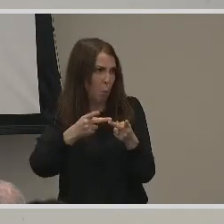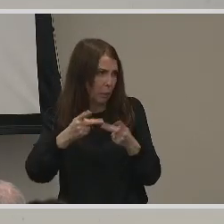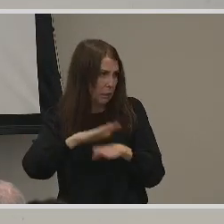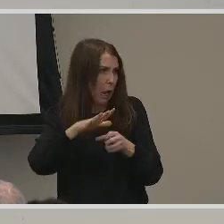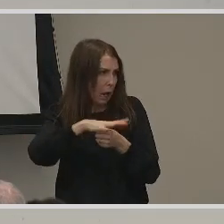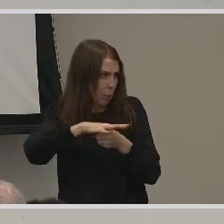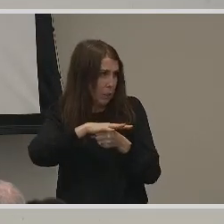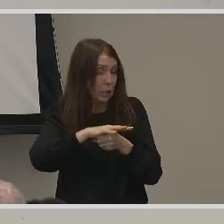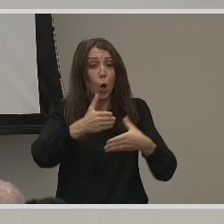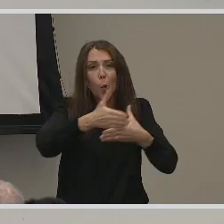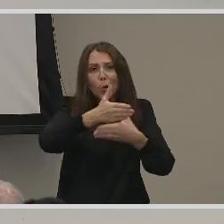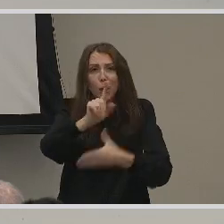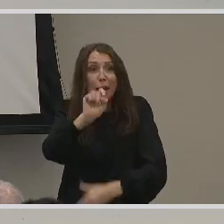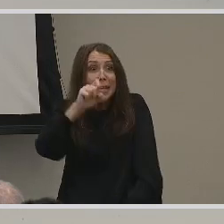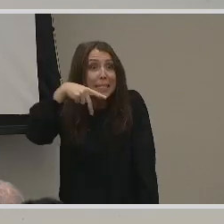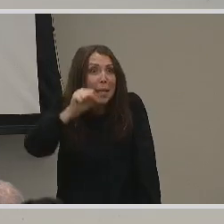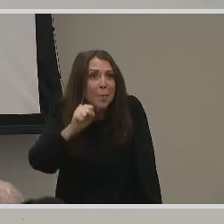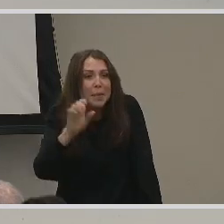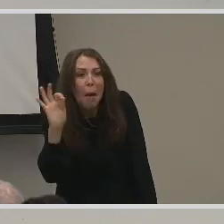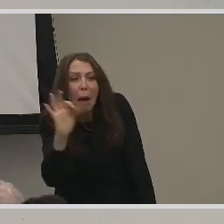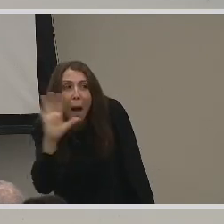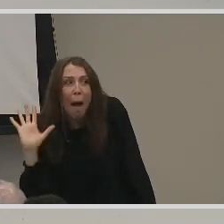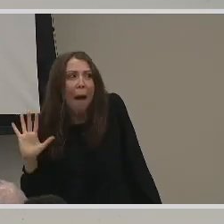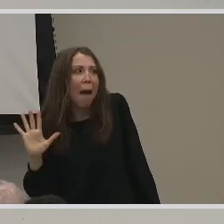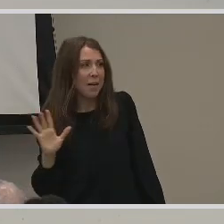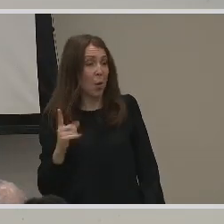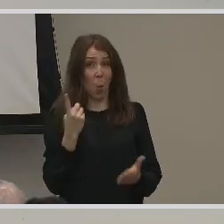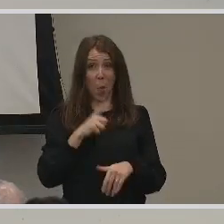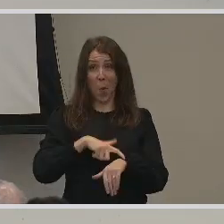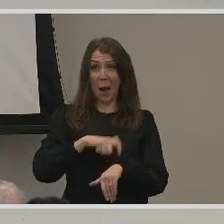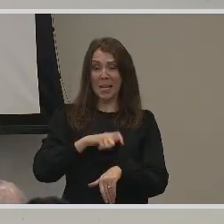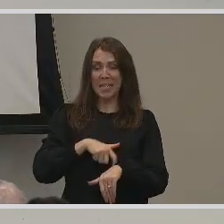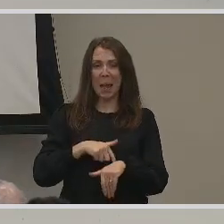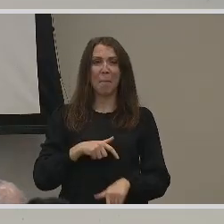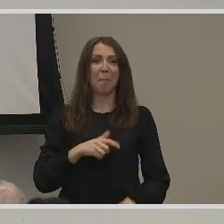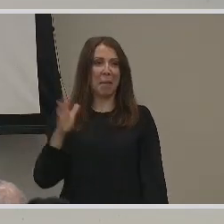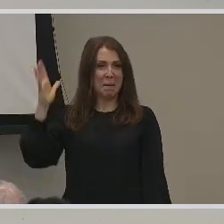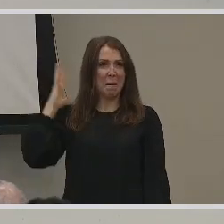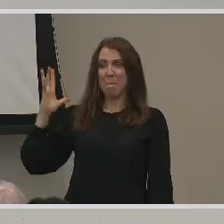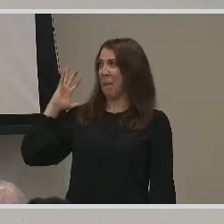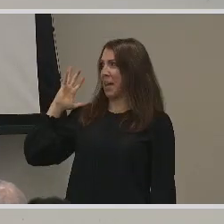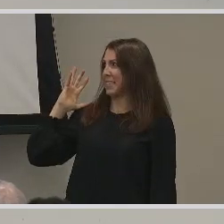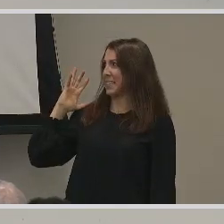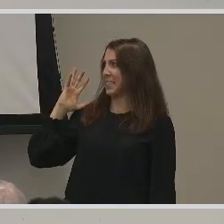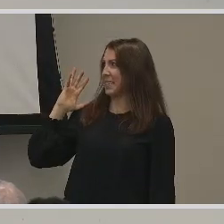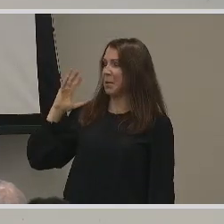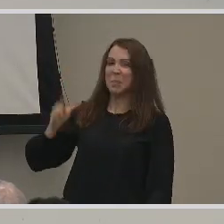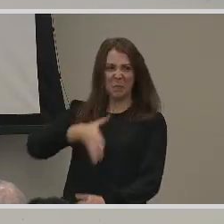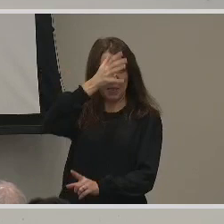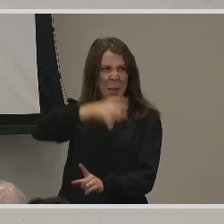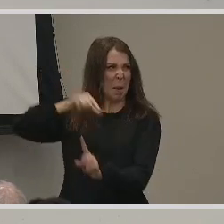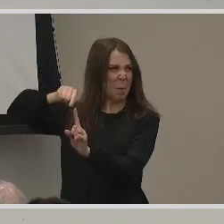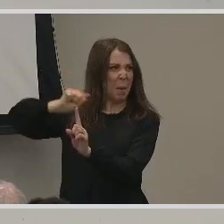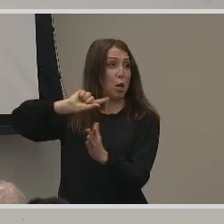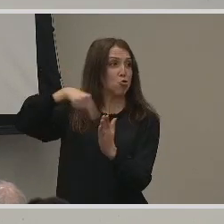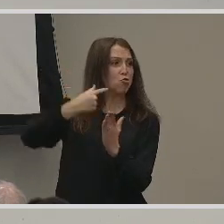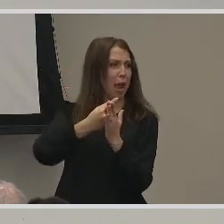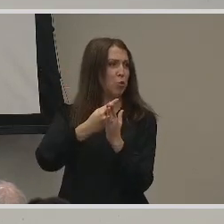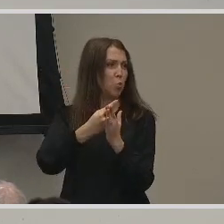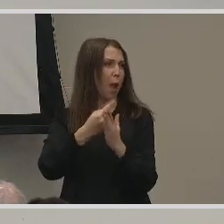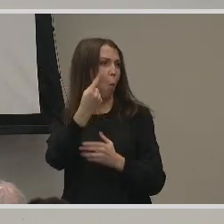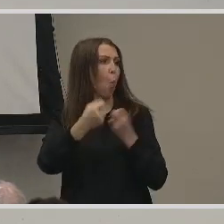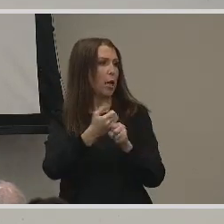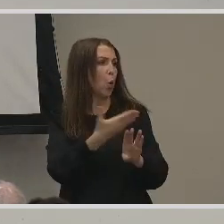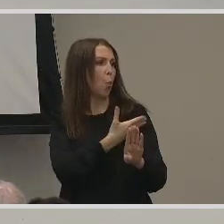And we share tips with each other. Like one time, one of our fellow, he had graduated a year past,